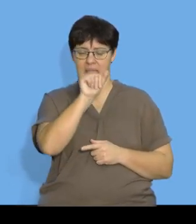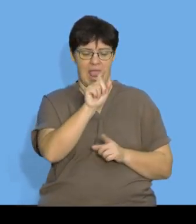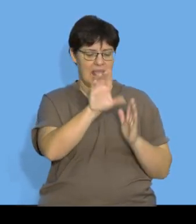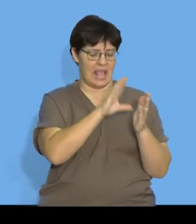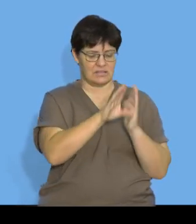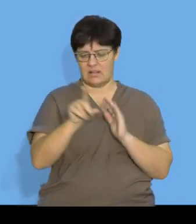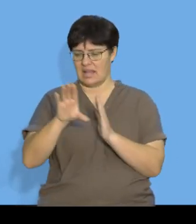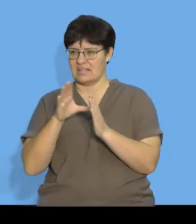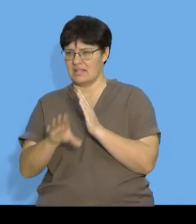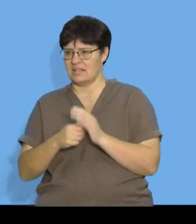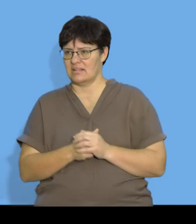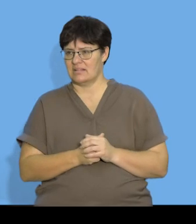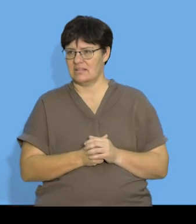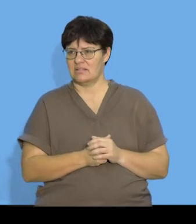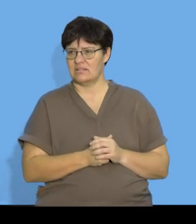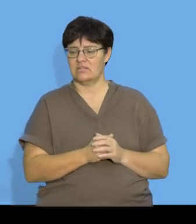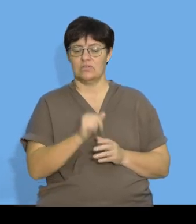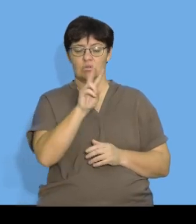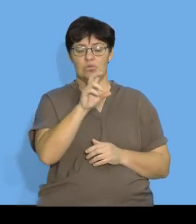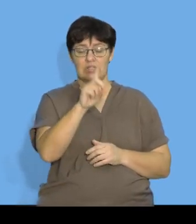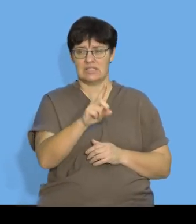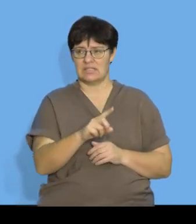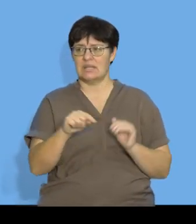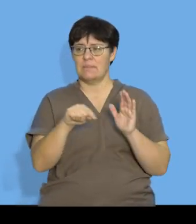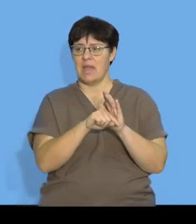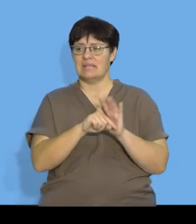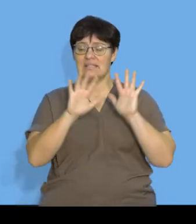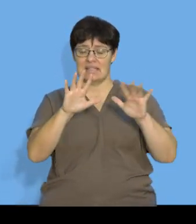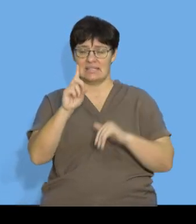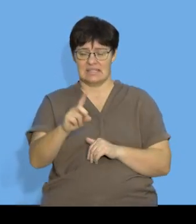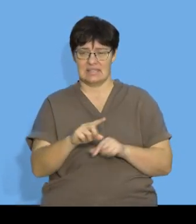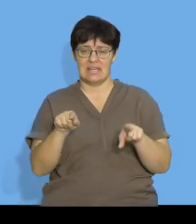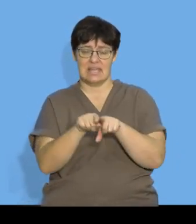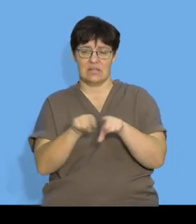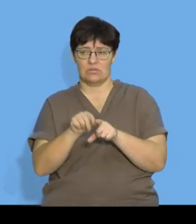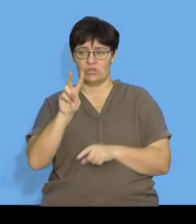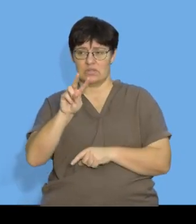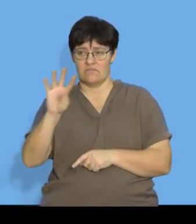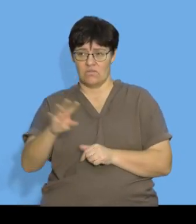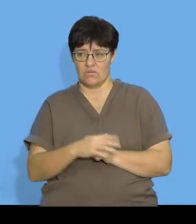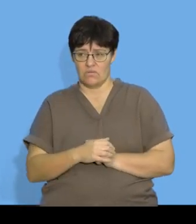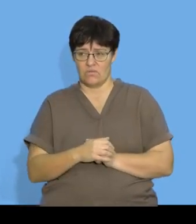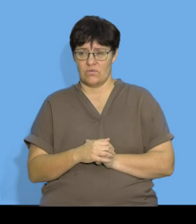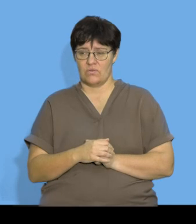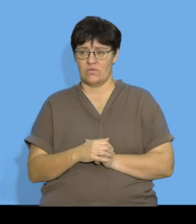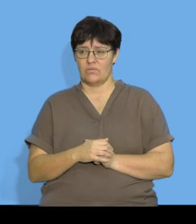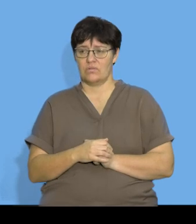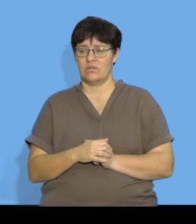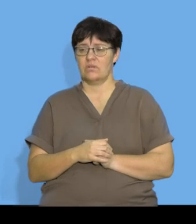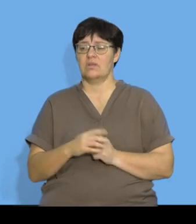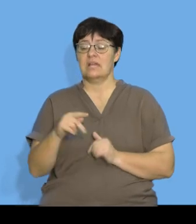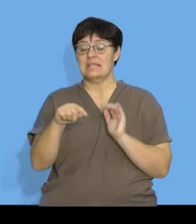so I'm going to have 2d minus 10d is equal to 24 so it's going to be